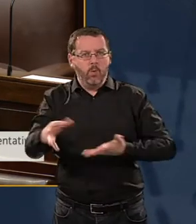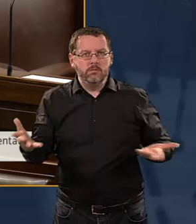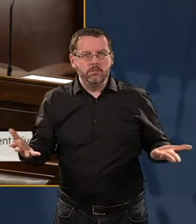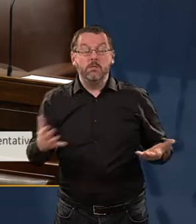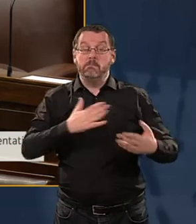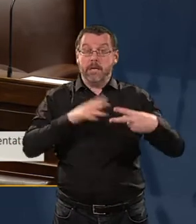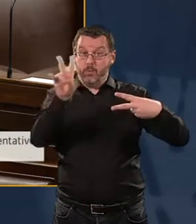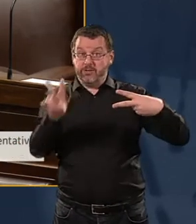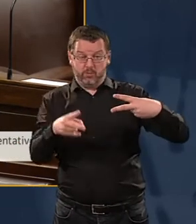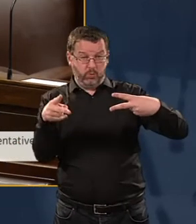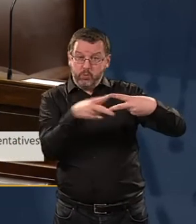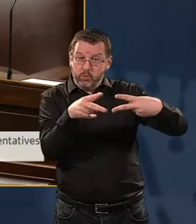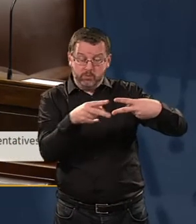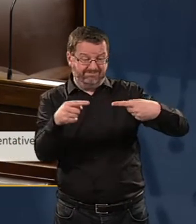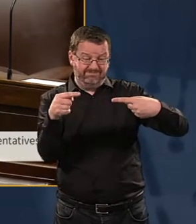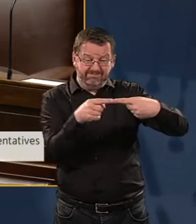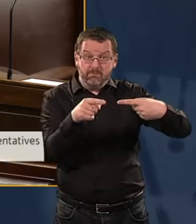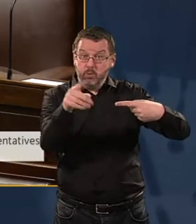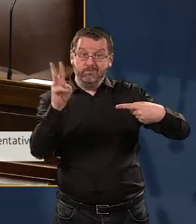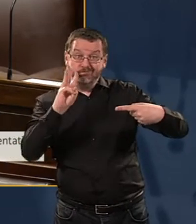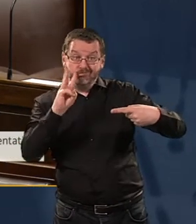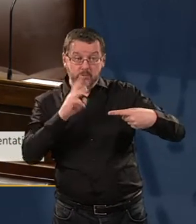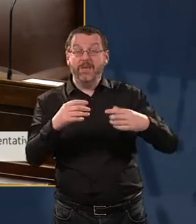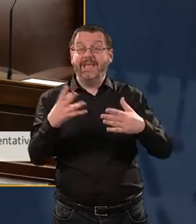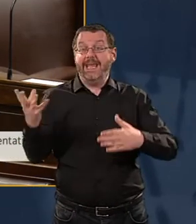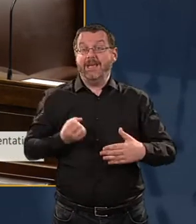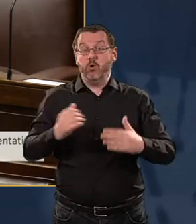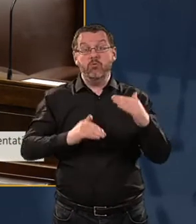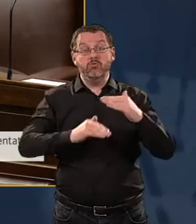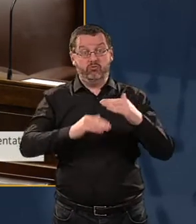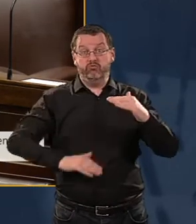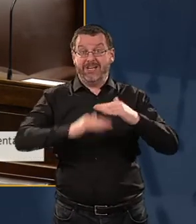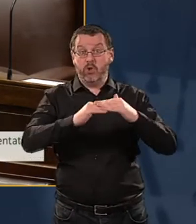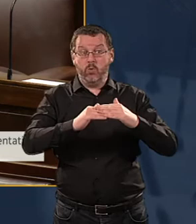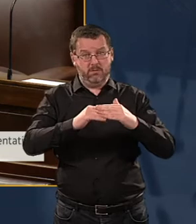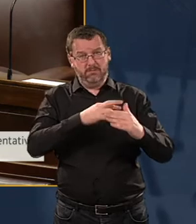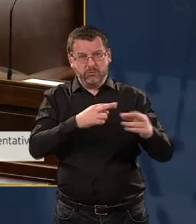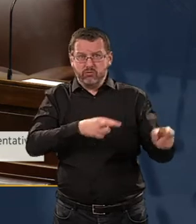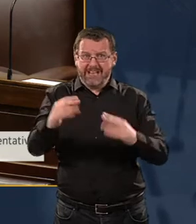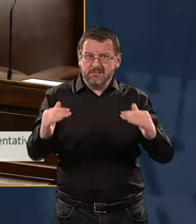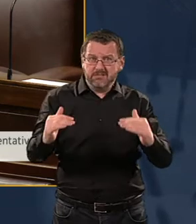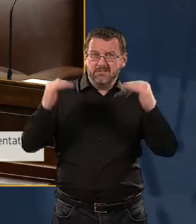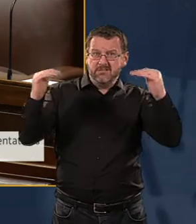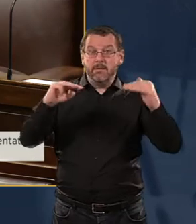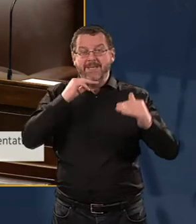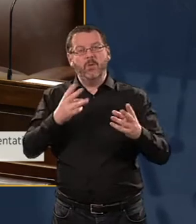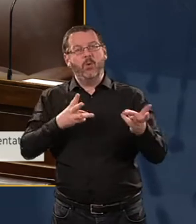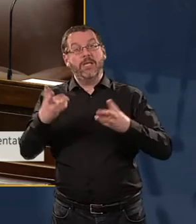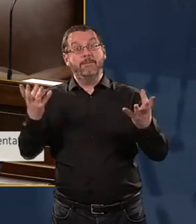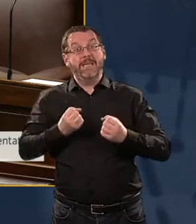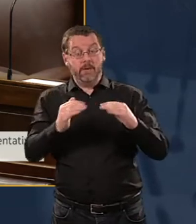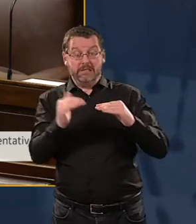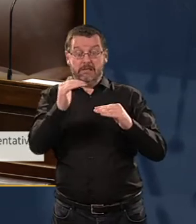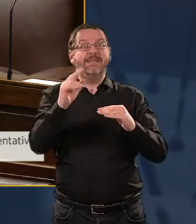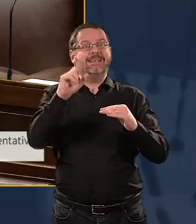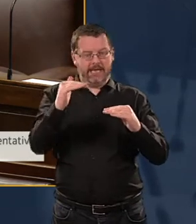questions. The first one, will you raise the income thresholds so that working people like that can get social housing